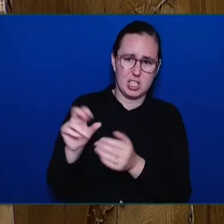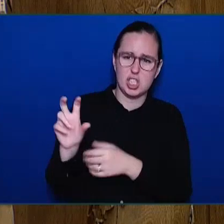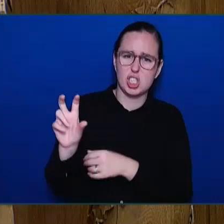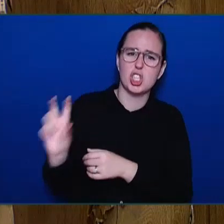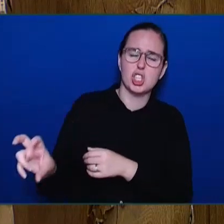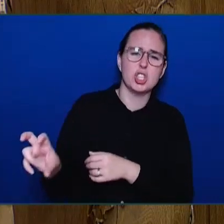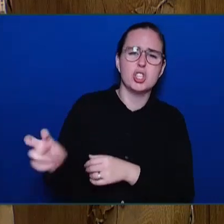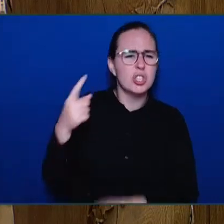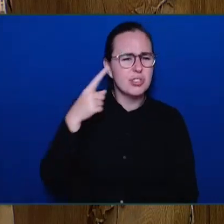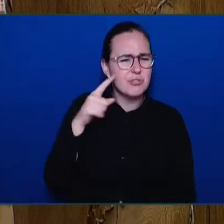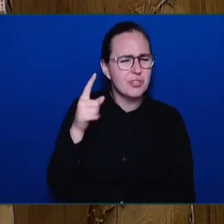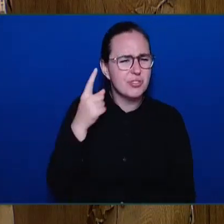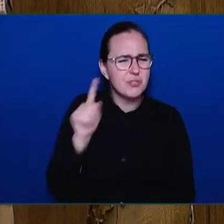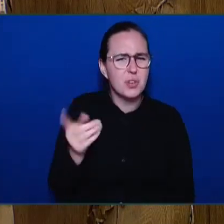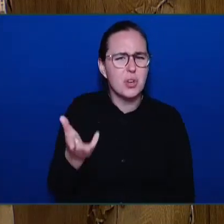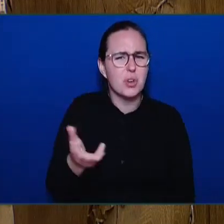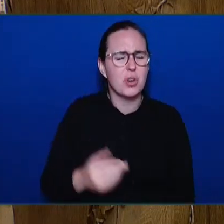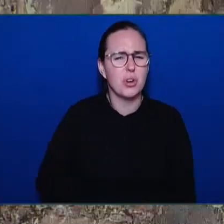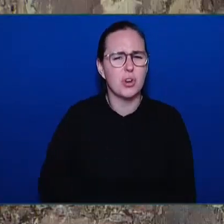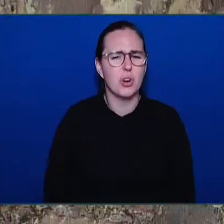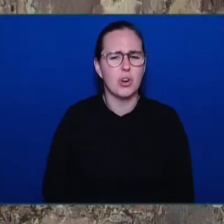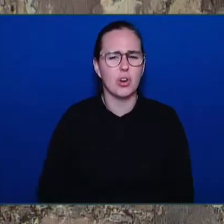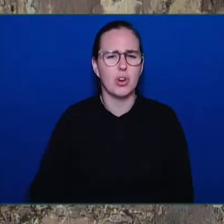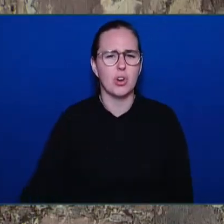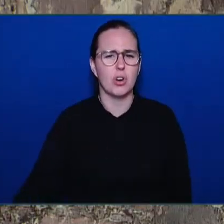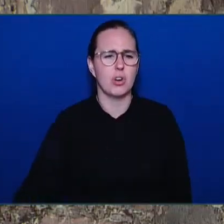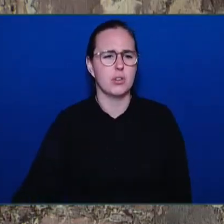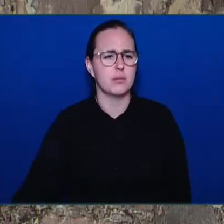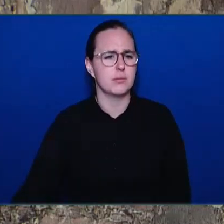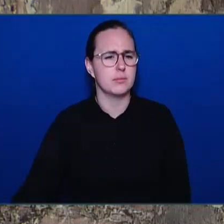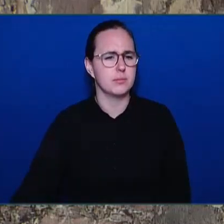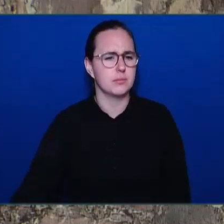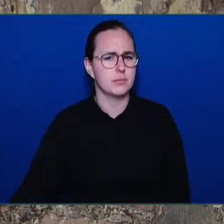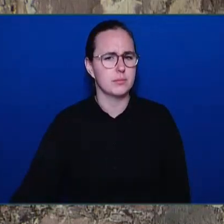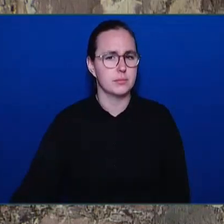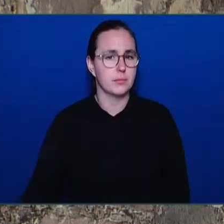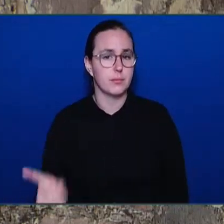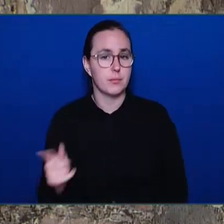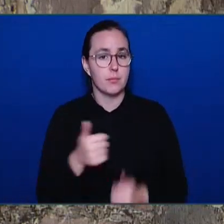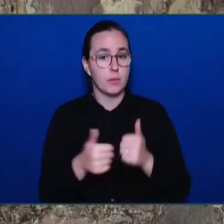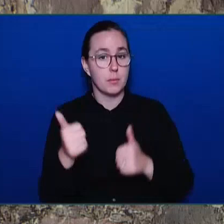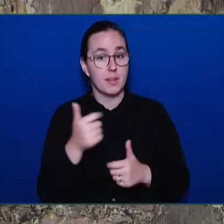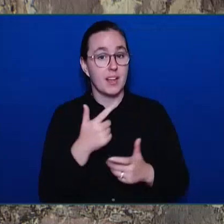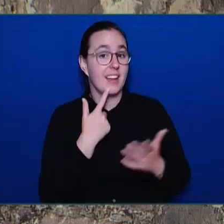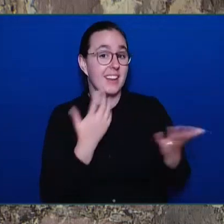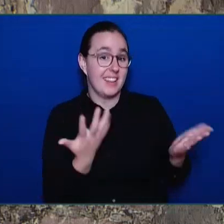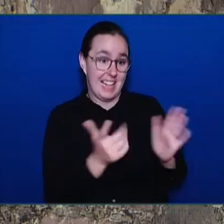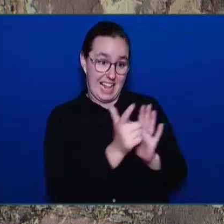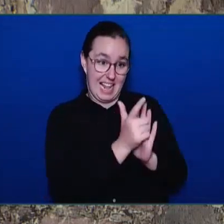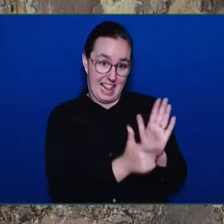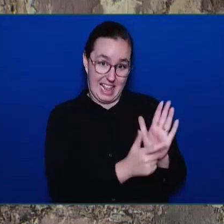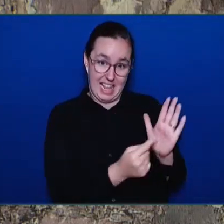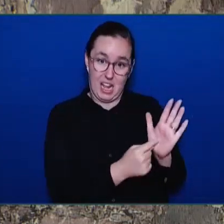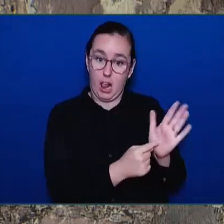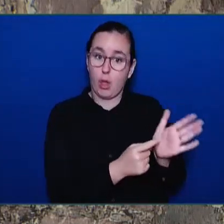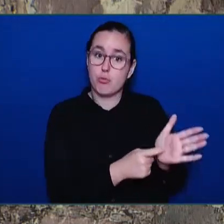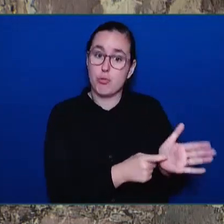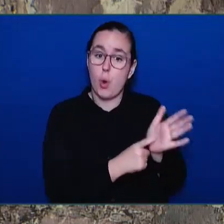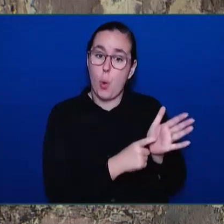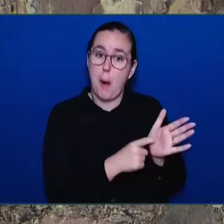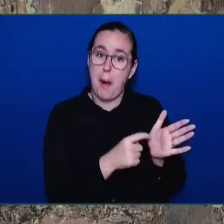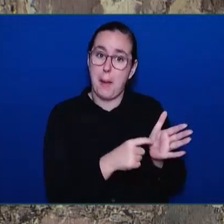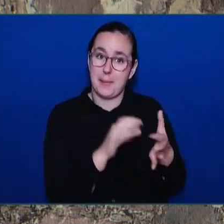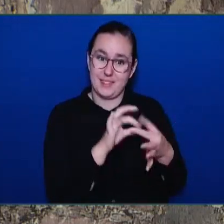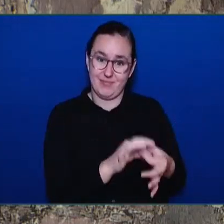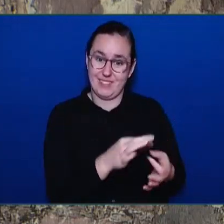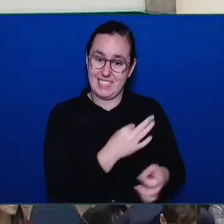Thank you. Thank you, Honourable Speaker. The member knows we have legal obligations in relation to personnel. We meet those legal obligations, and all policies are followed.